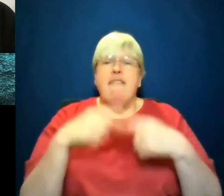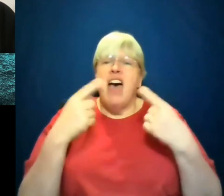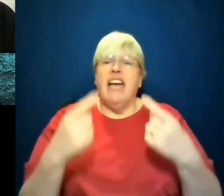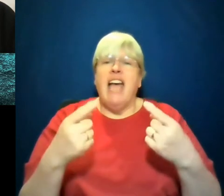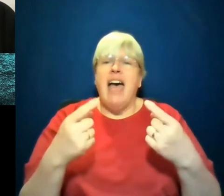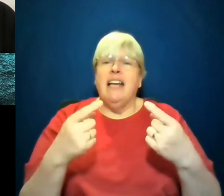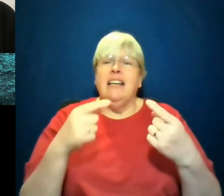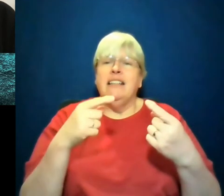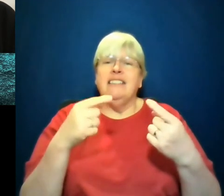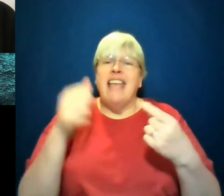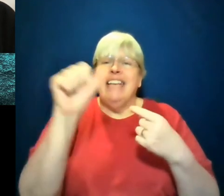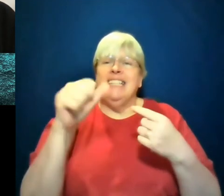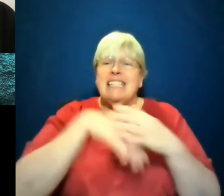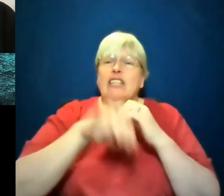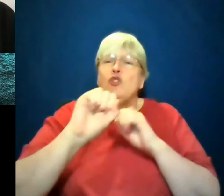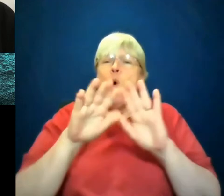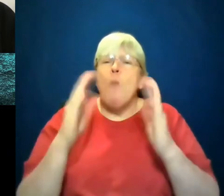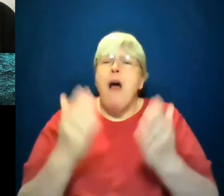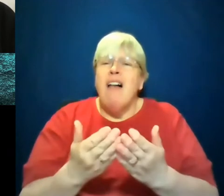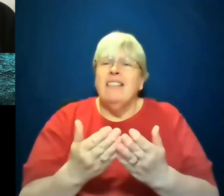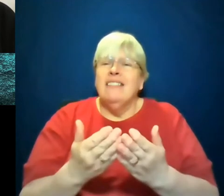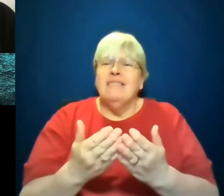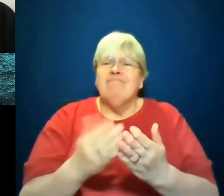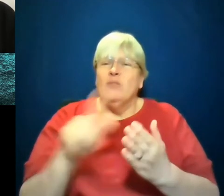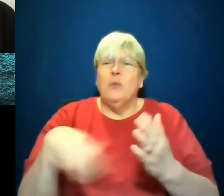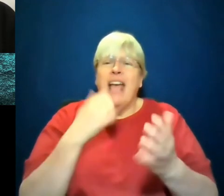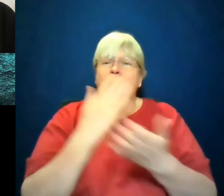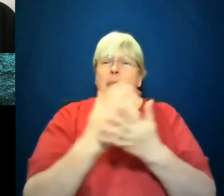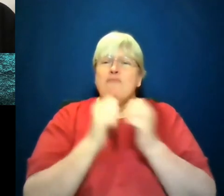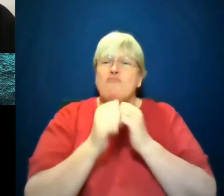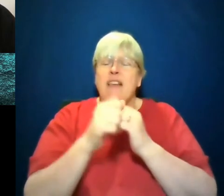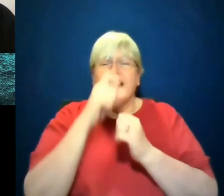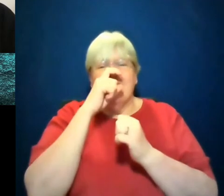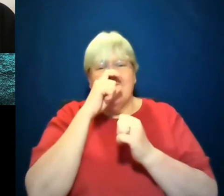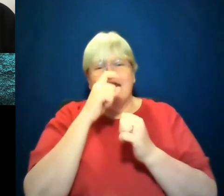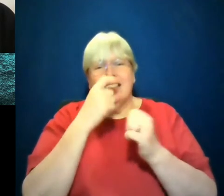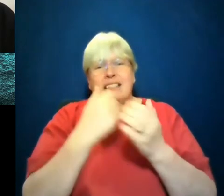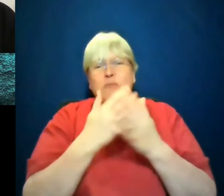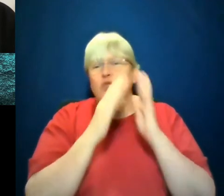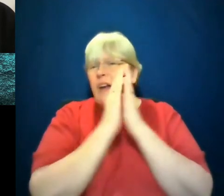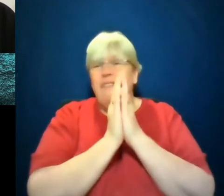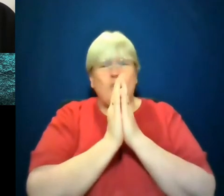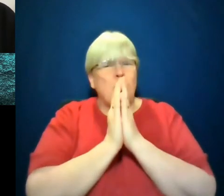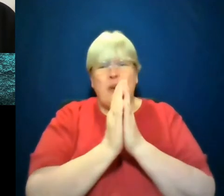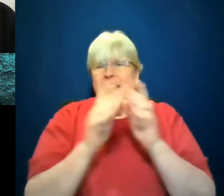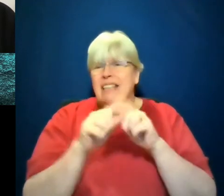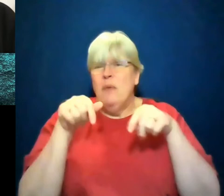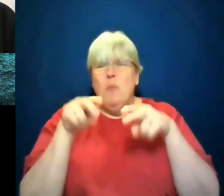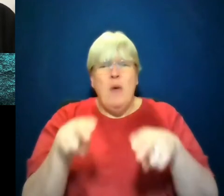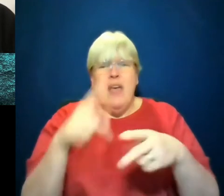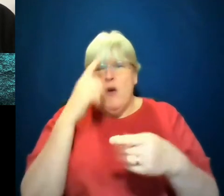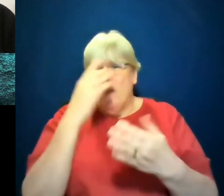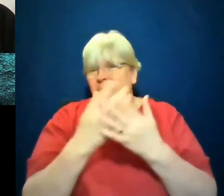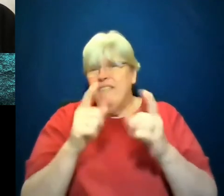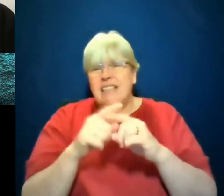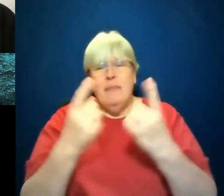that, that I'm not into, but for everyone else, we don't have to pray the same way. We don't have to believe the same things. We don't have to like the same